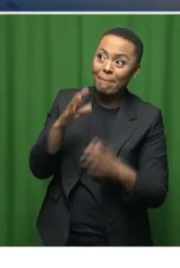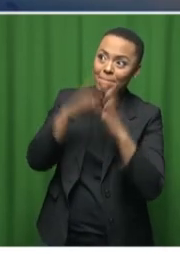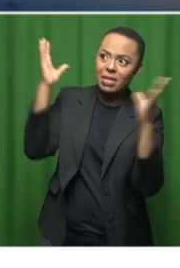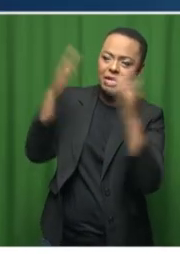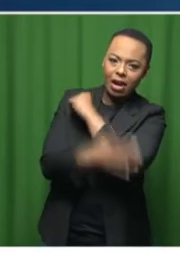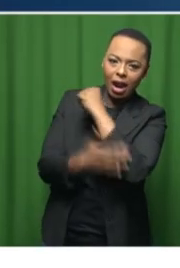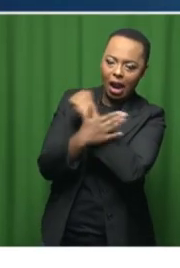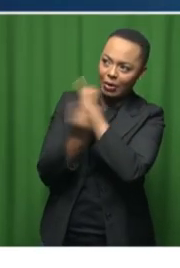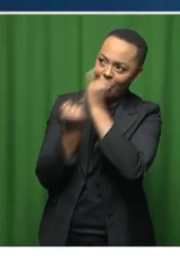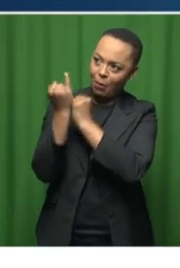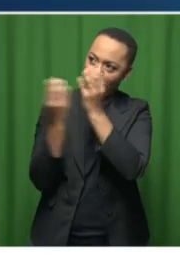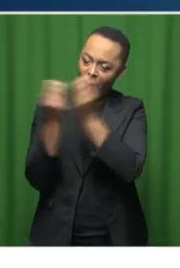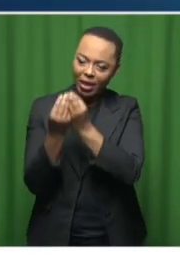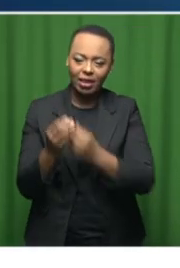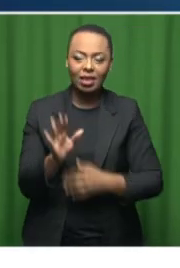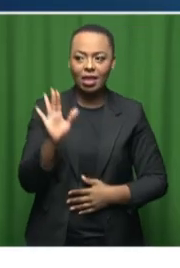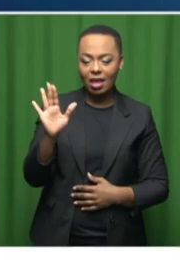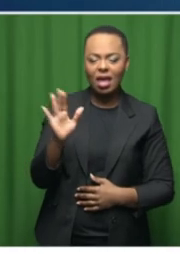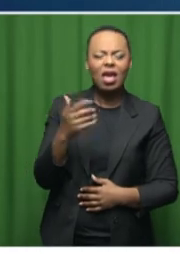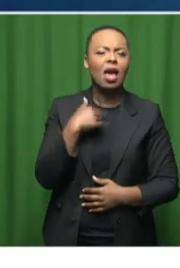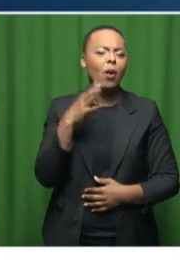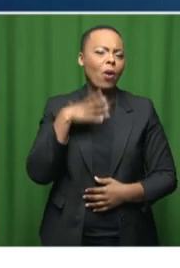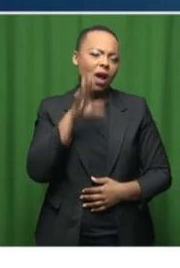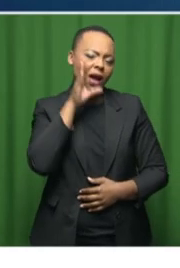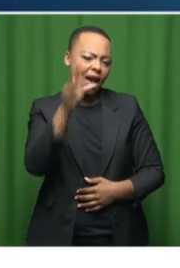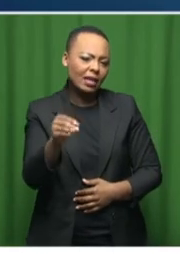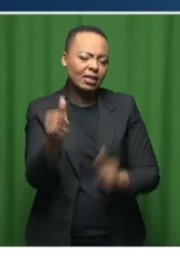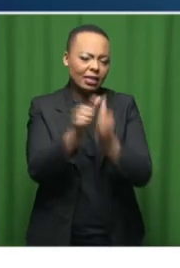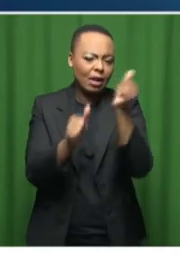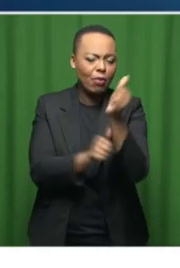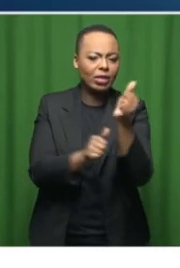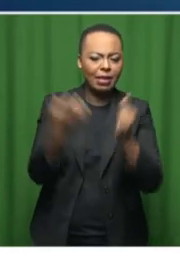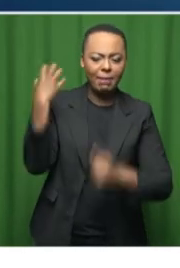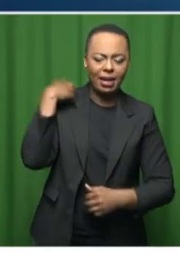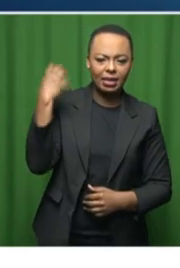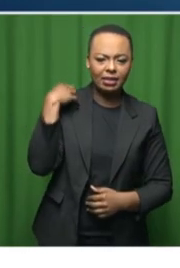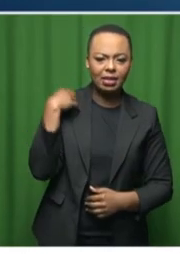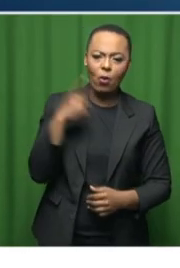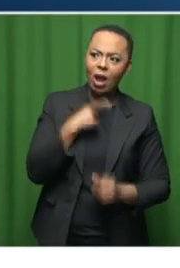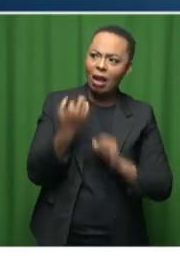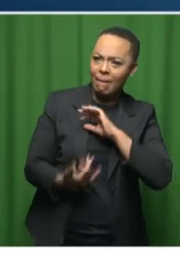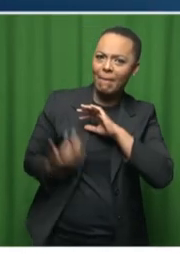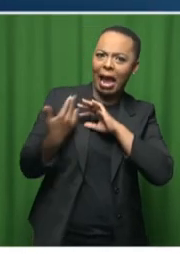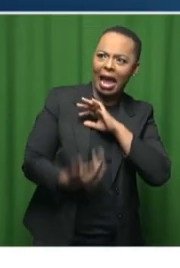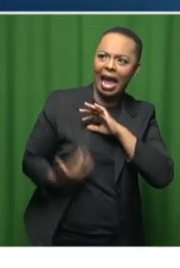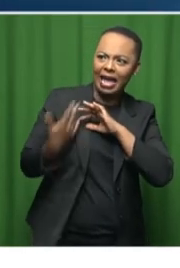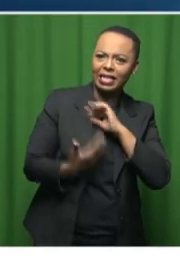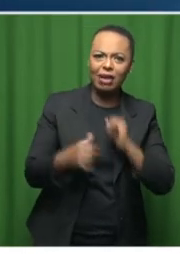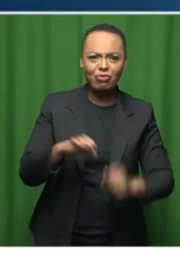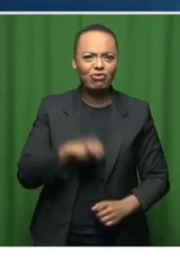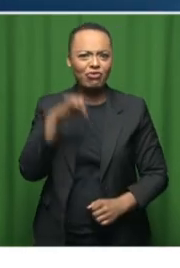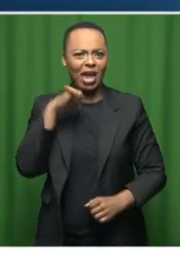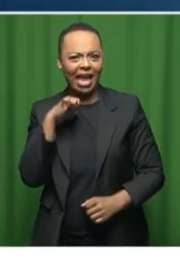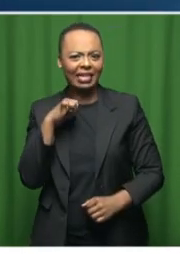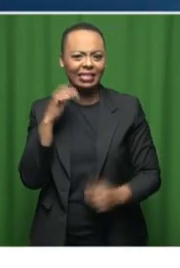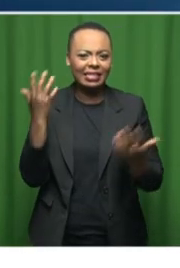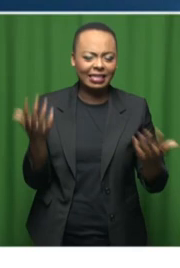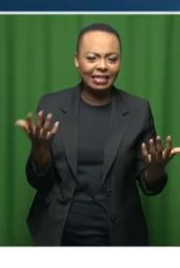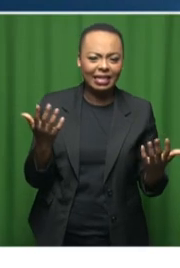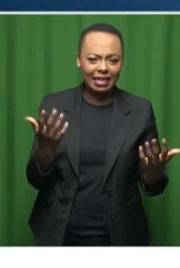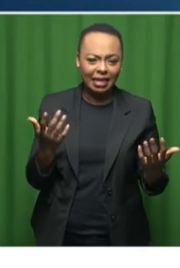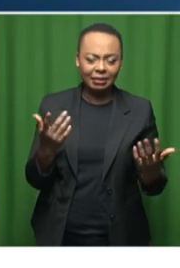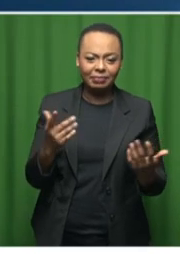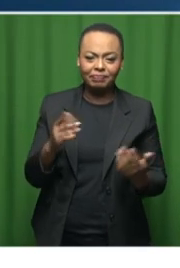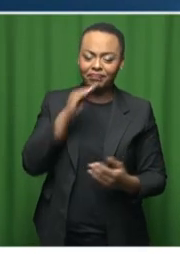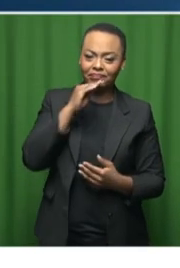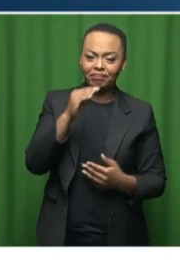with us. Let me ask this, Deputy Minister. And, you know, as you tell that story with so much passion and pride, it really